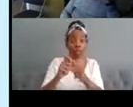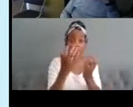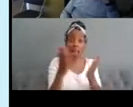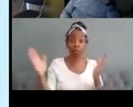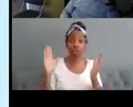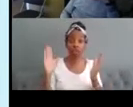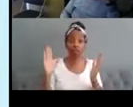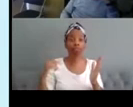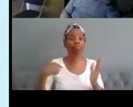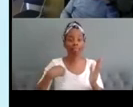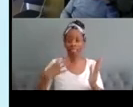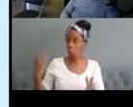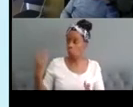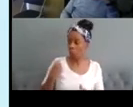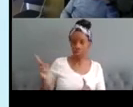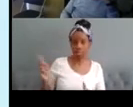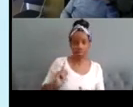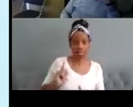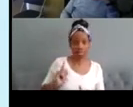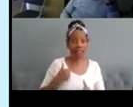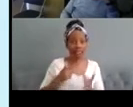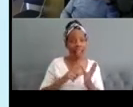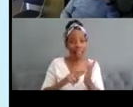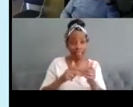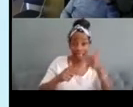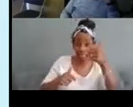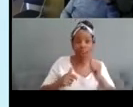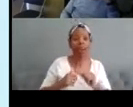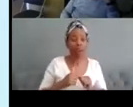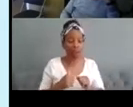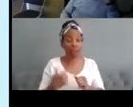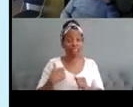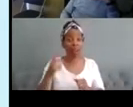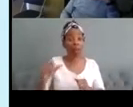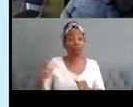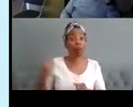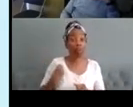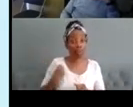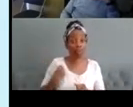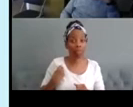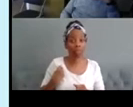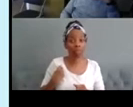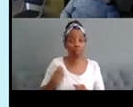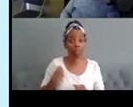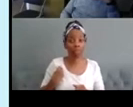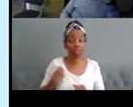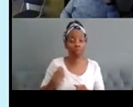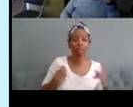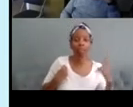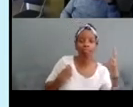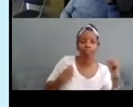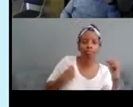someone to come with me yeah yeah i would need someone to come with me um yeah um